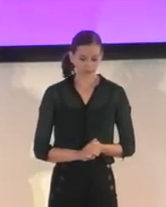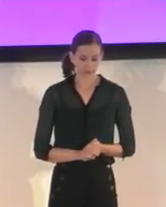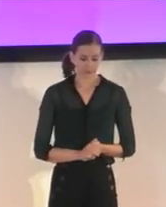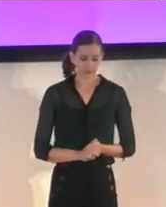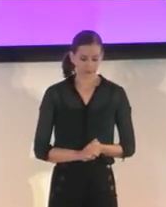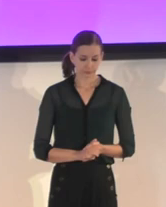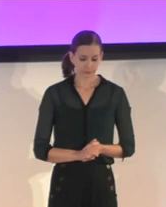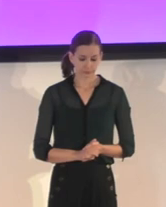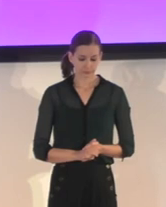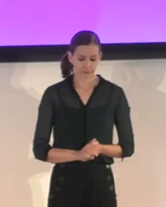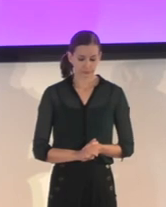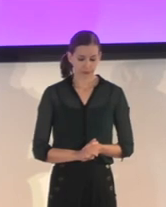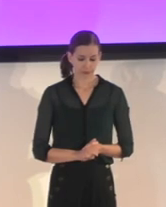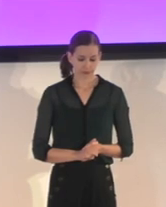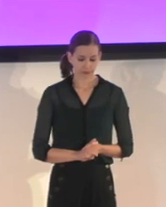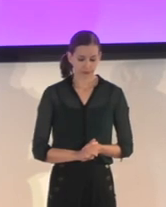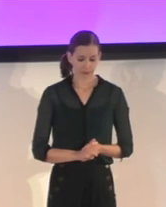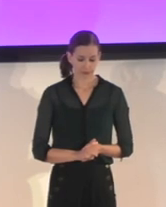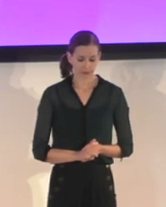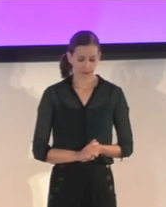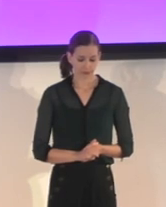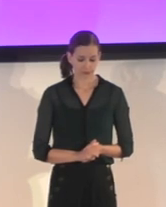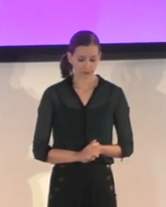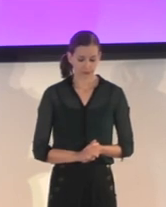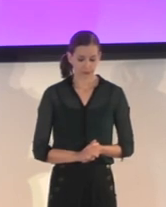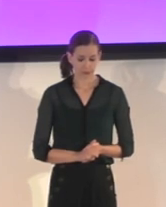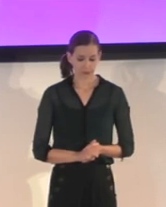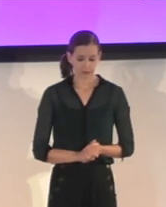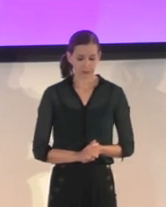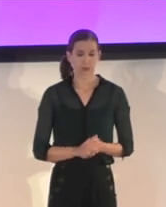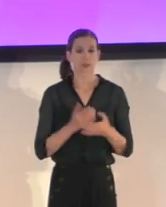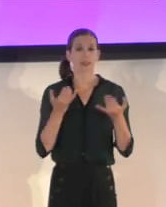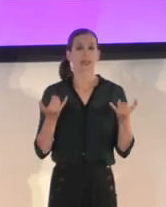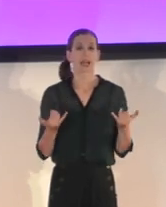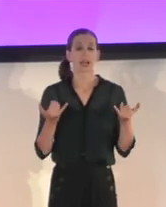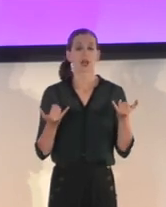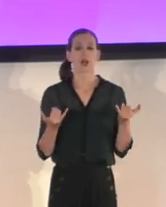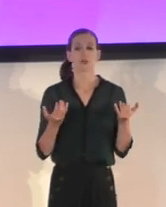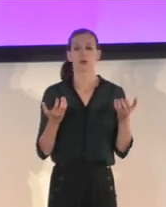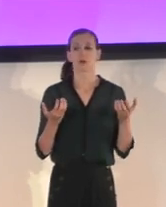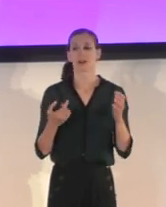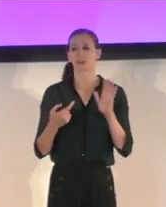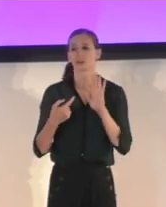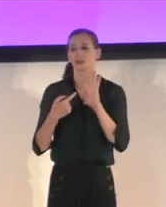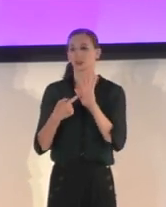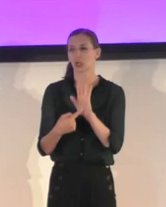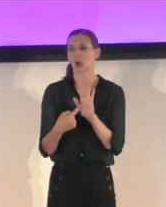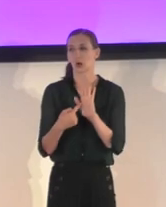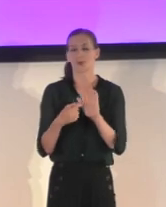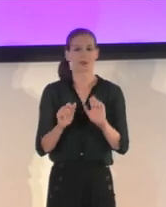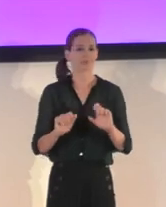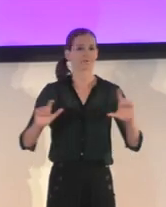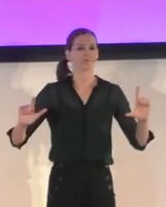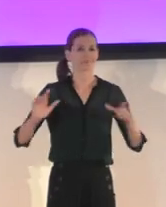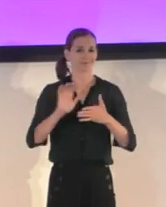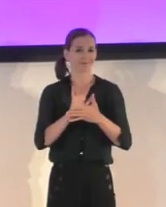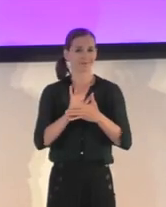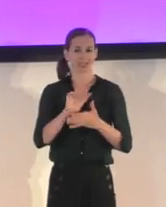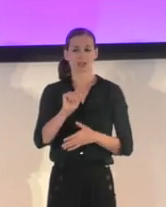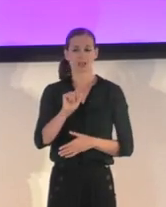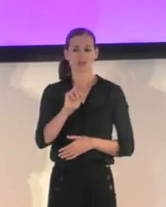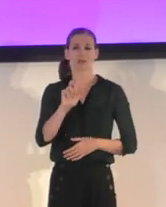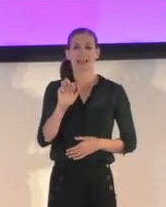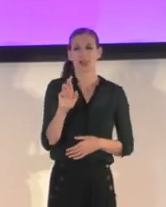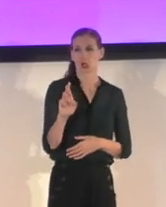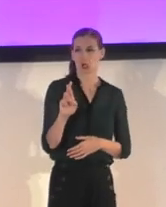So additionally, now, uh, we want to show what the trailer was for, uh, the release of